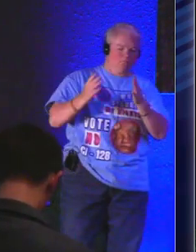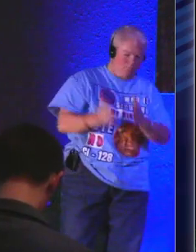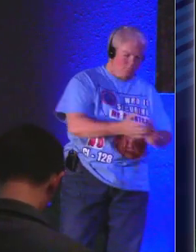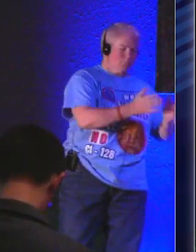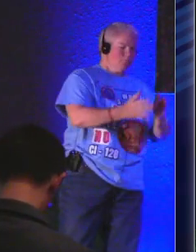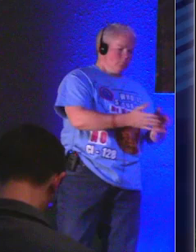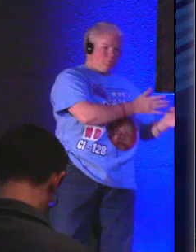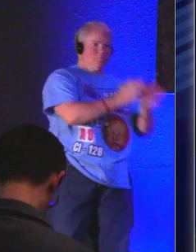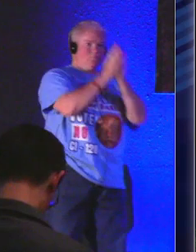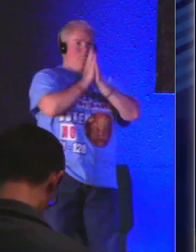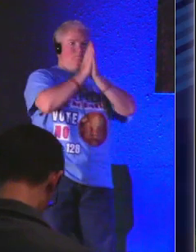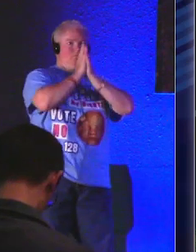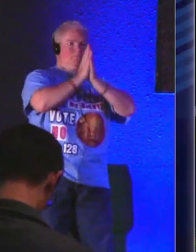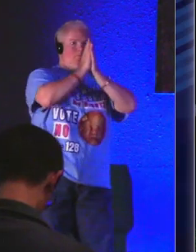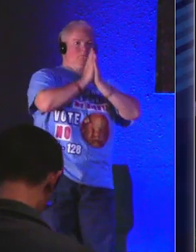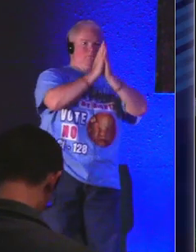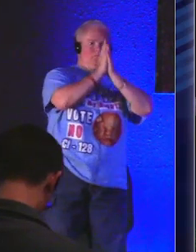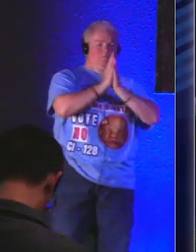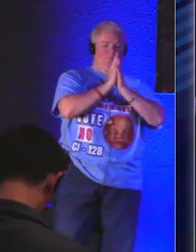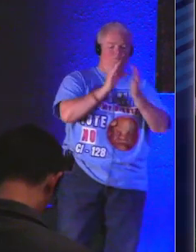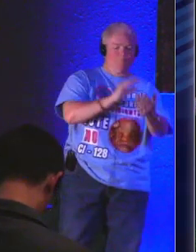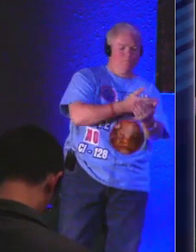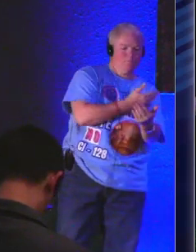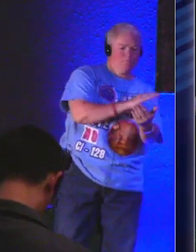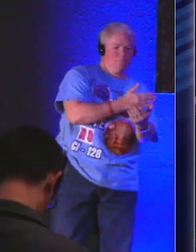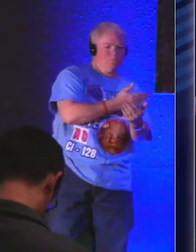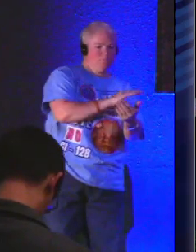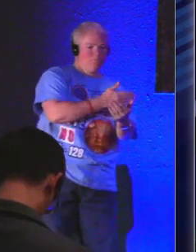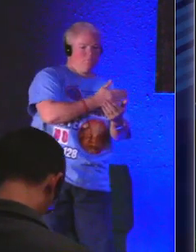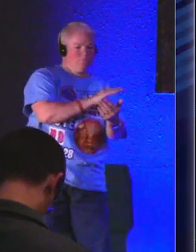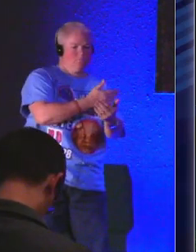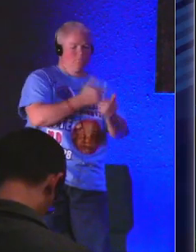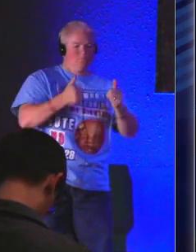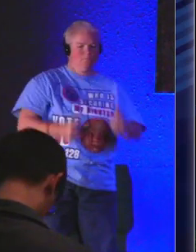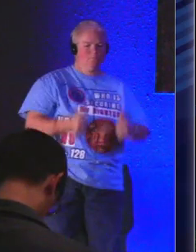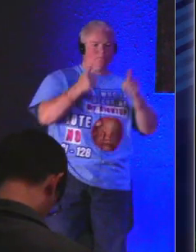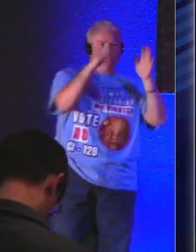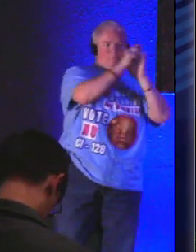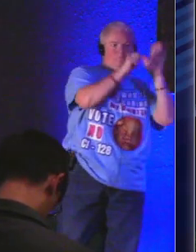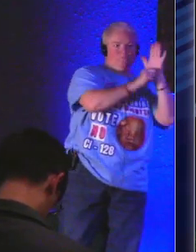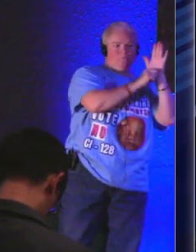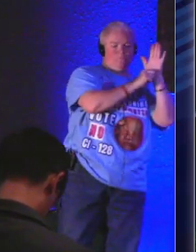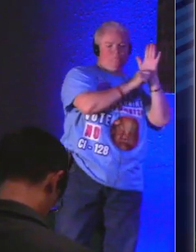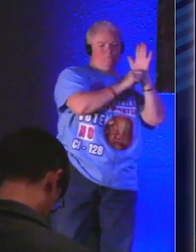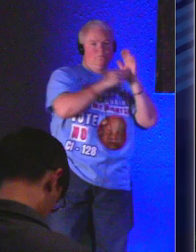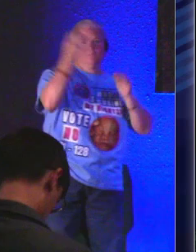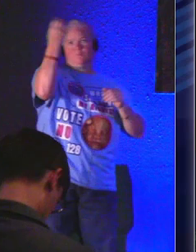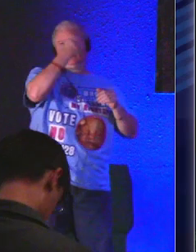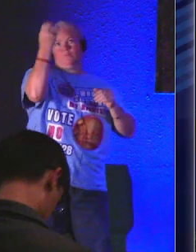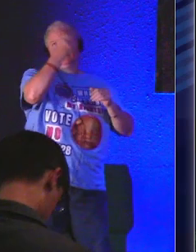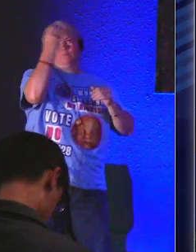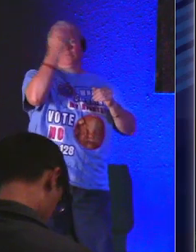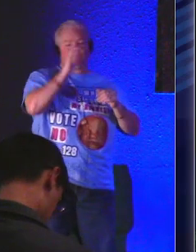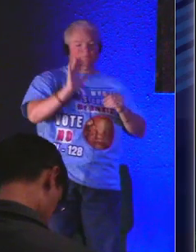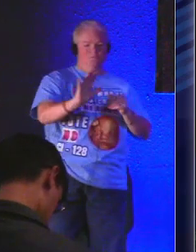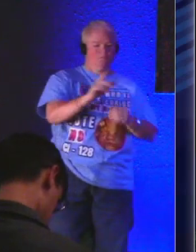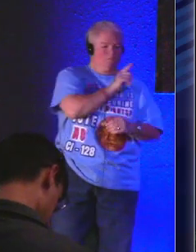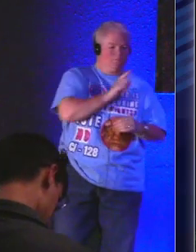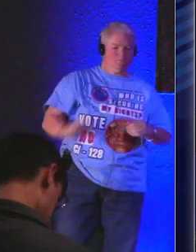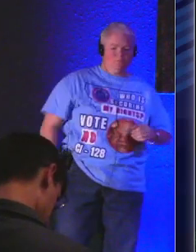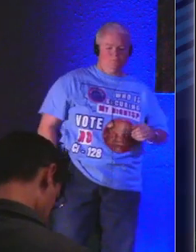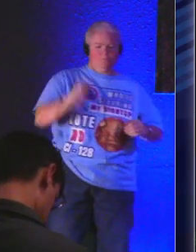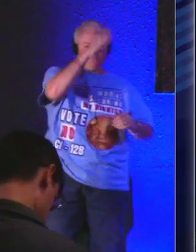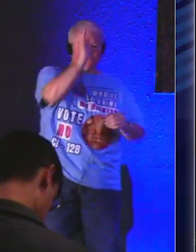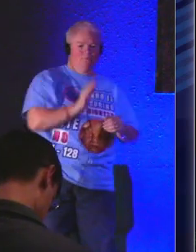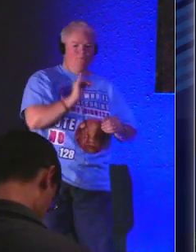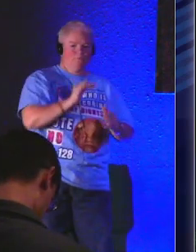transition out of worship and this this song that is really just a living testimony as to how amazing you are Lord God